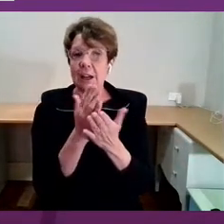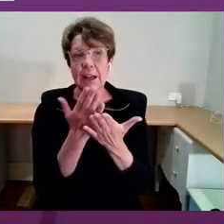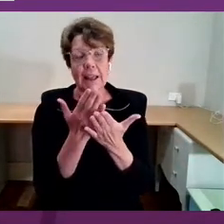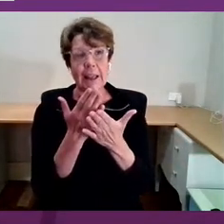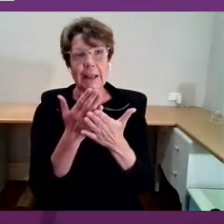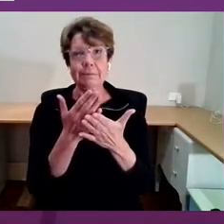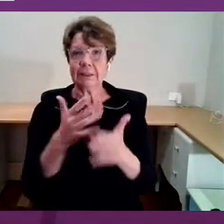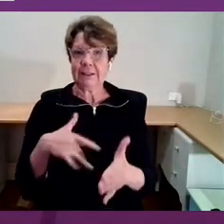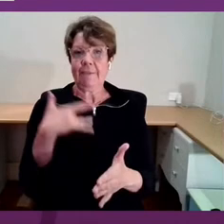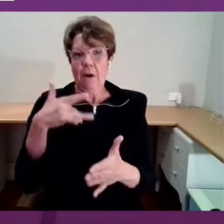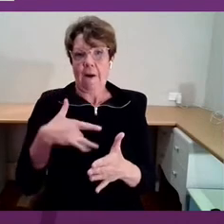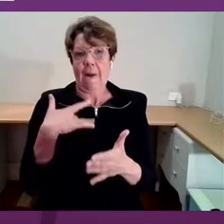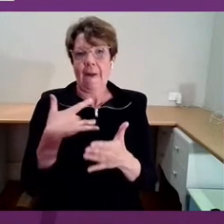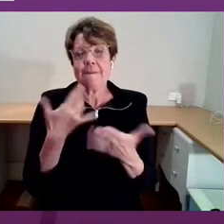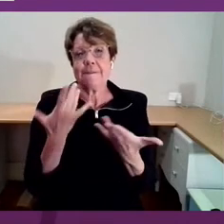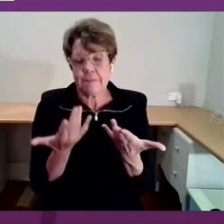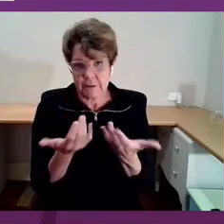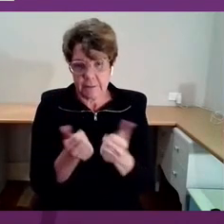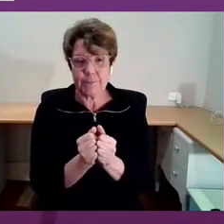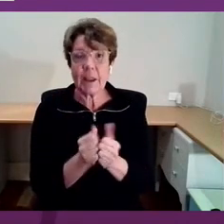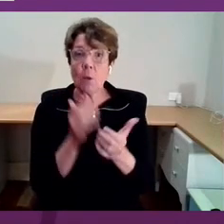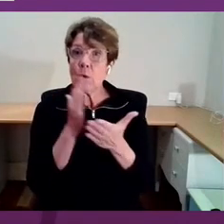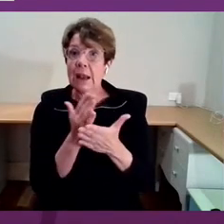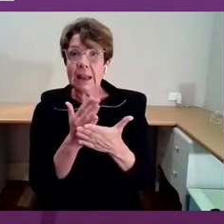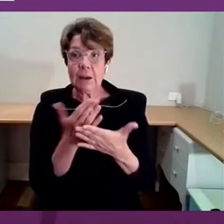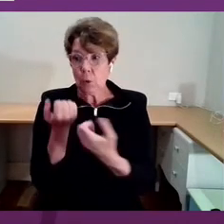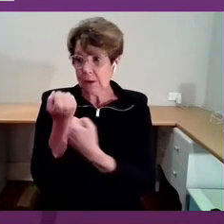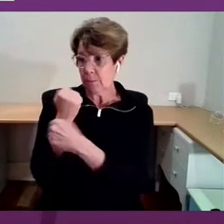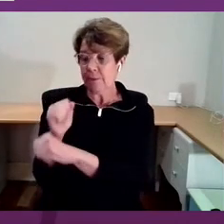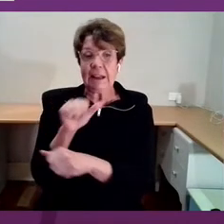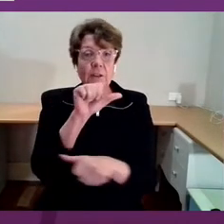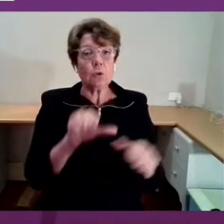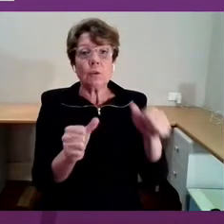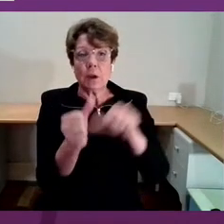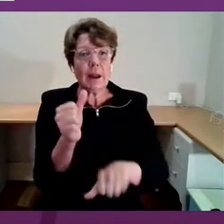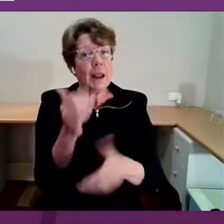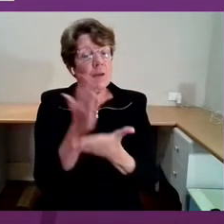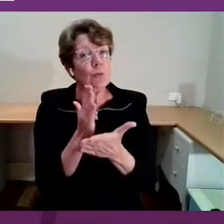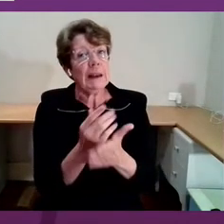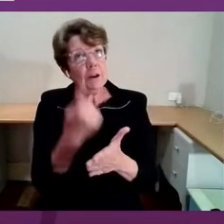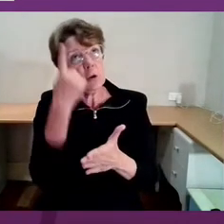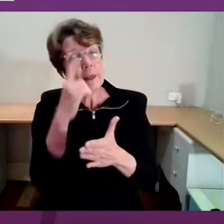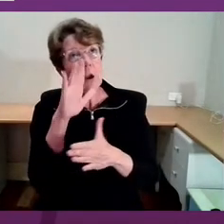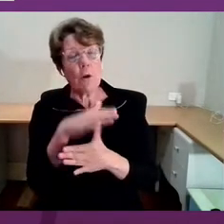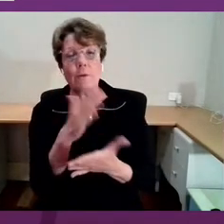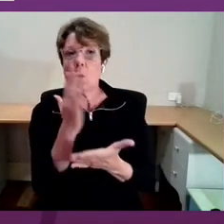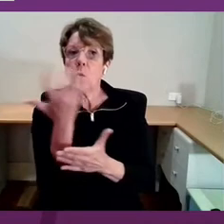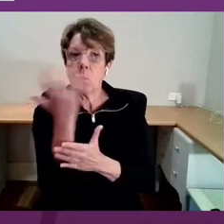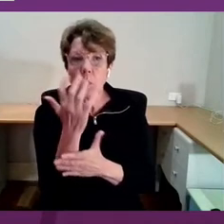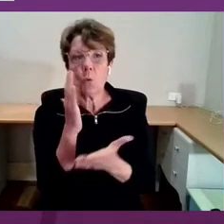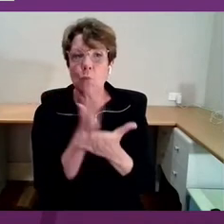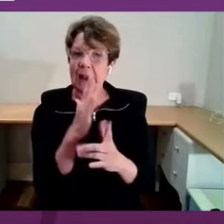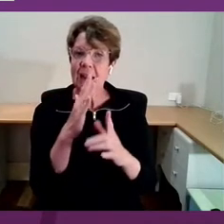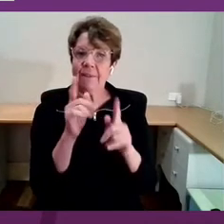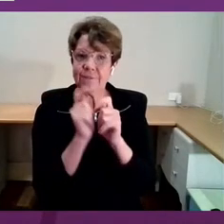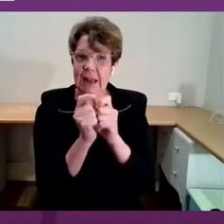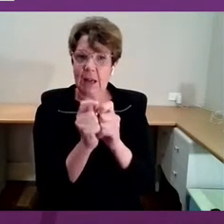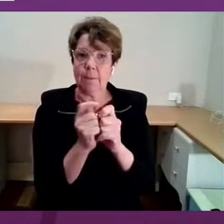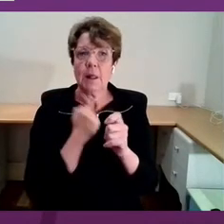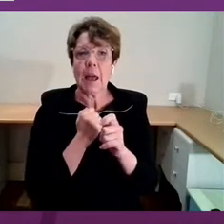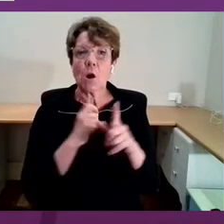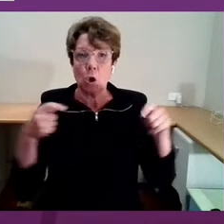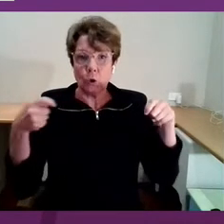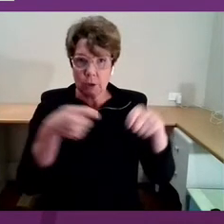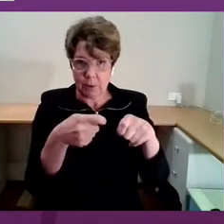prevent it, is for us to recognise the inherent value of that contribution. So, as I unpack this a little bit,